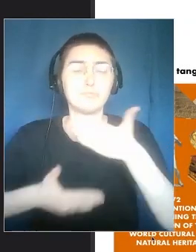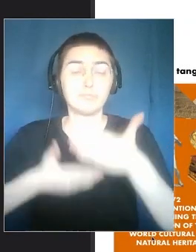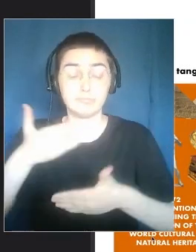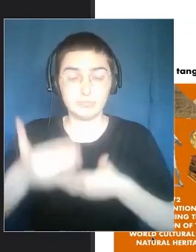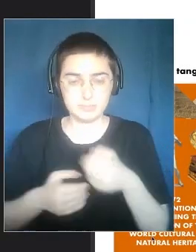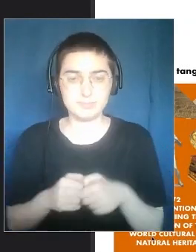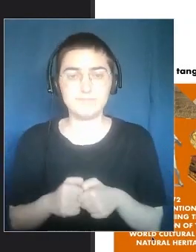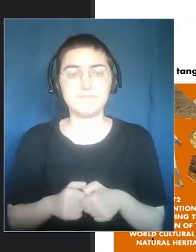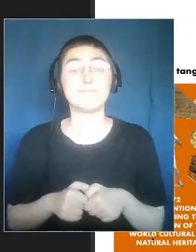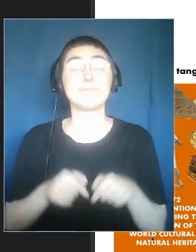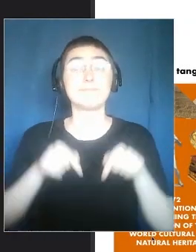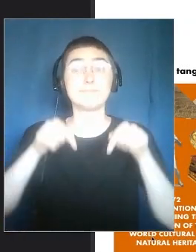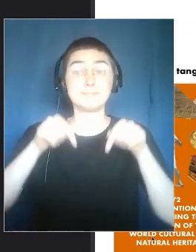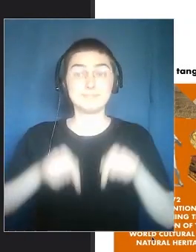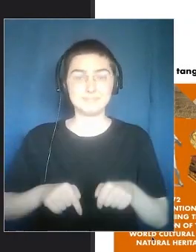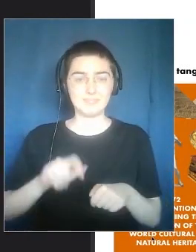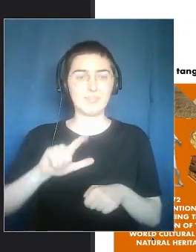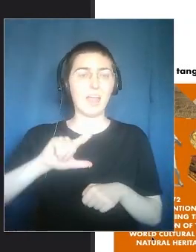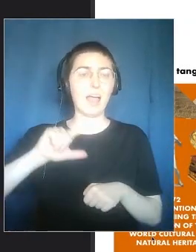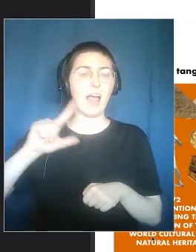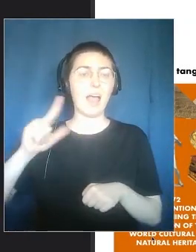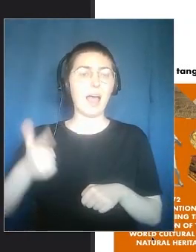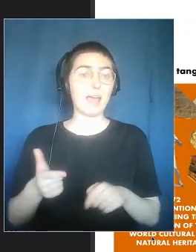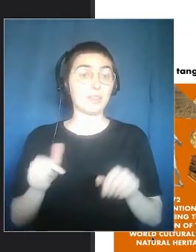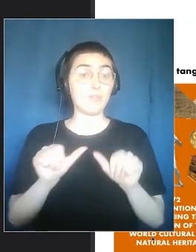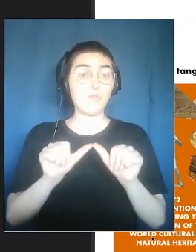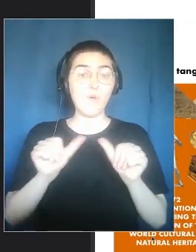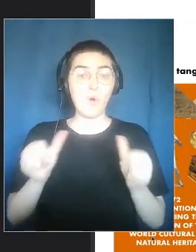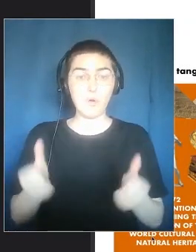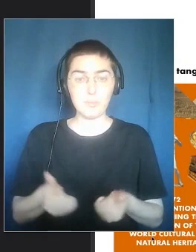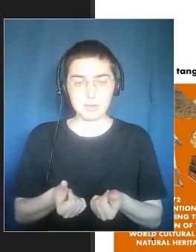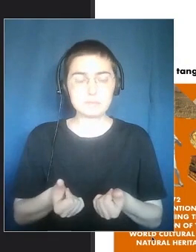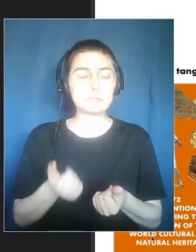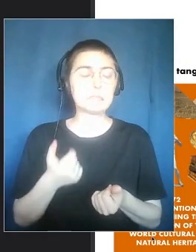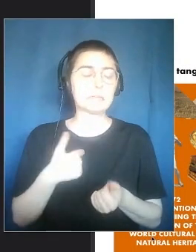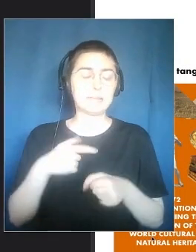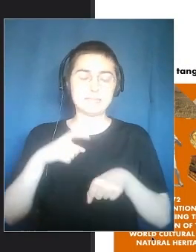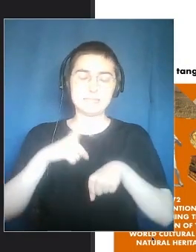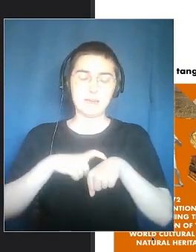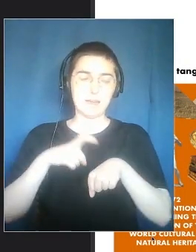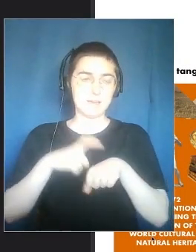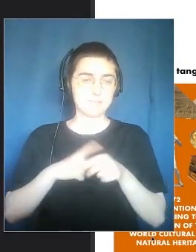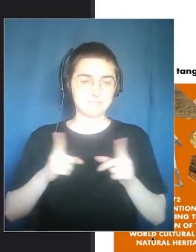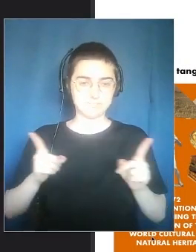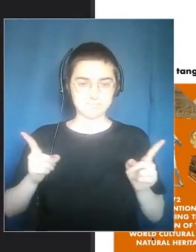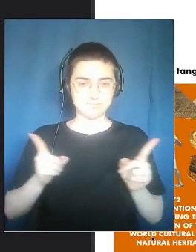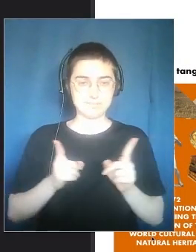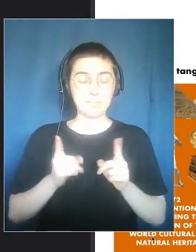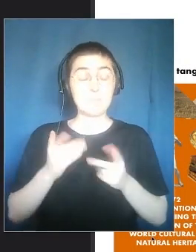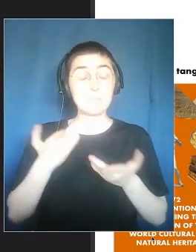what we wanted to test also in different formats. I don't think we have time to